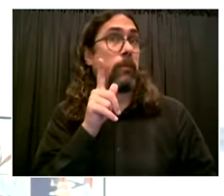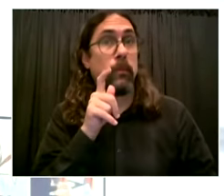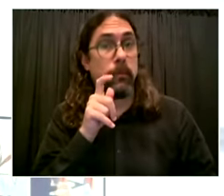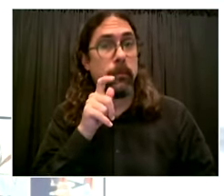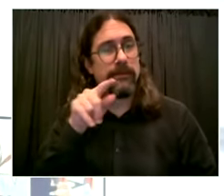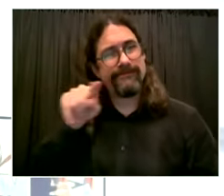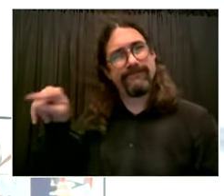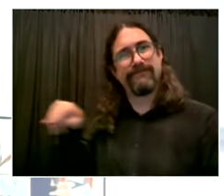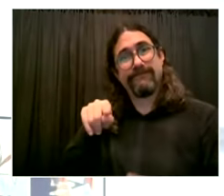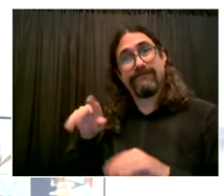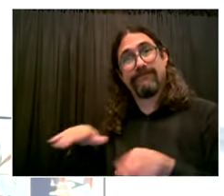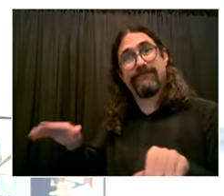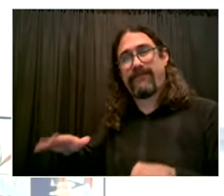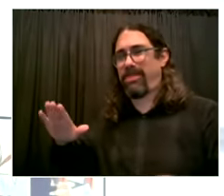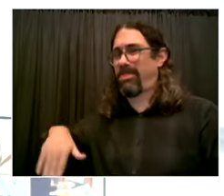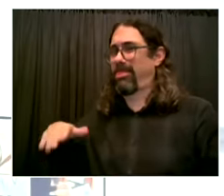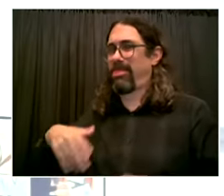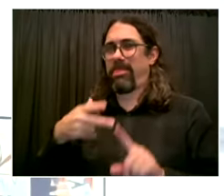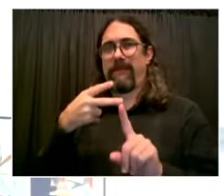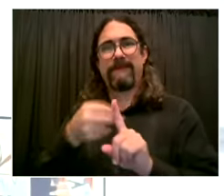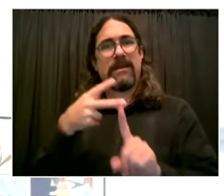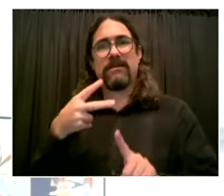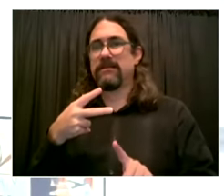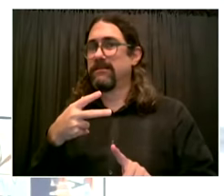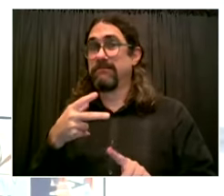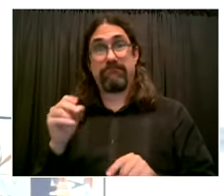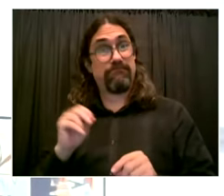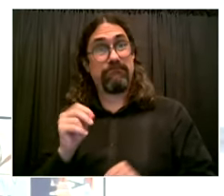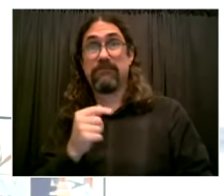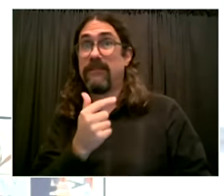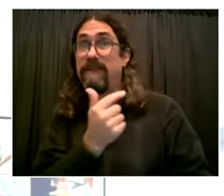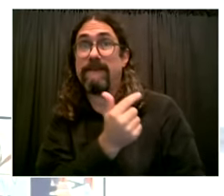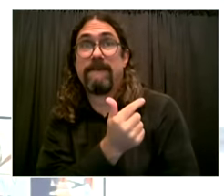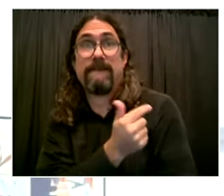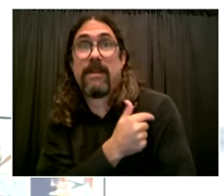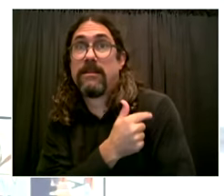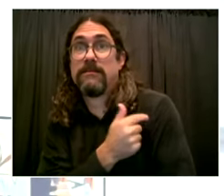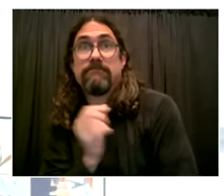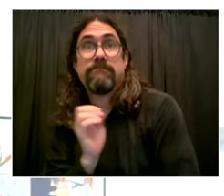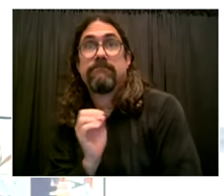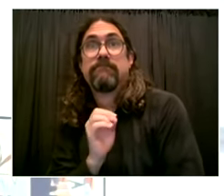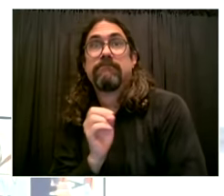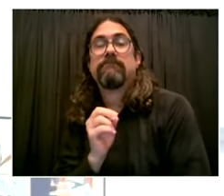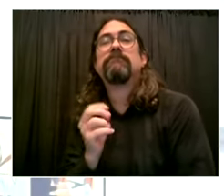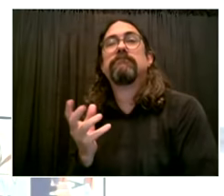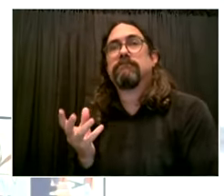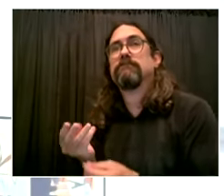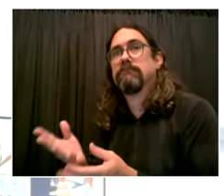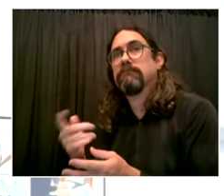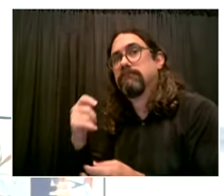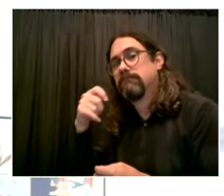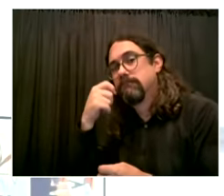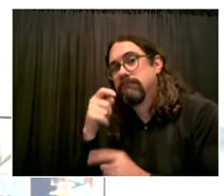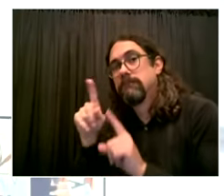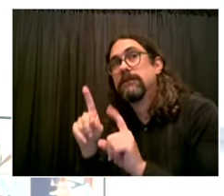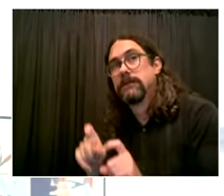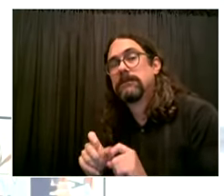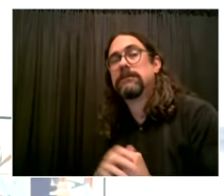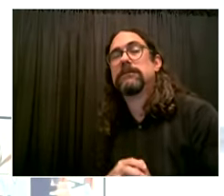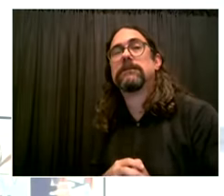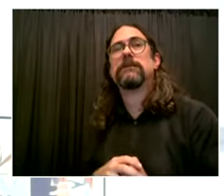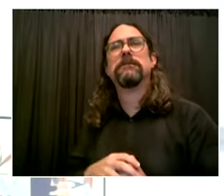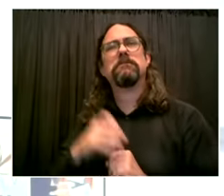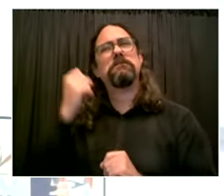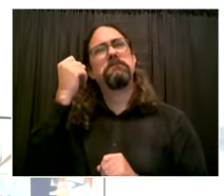including both um in-school testing as we had throughout the last school year uh as well as providing some at-home testing